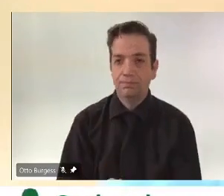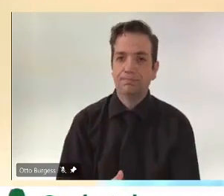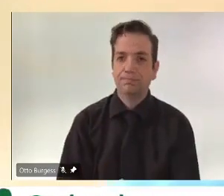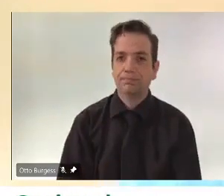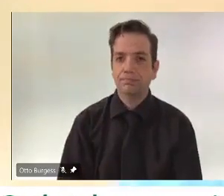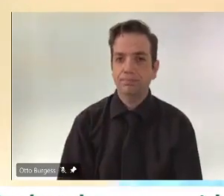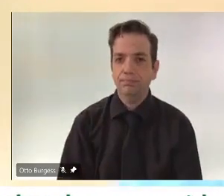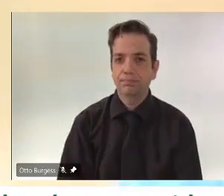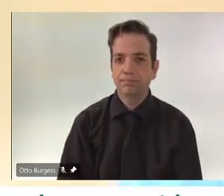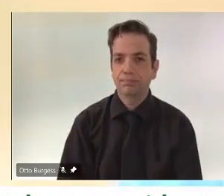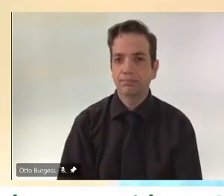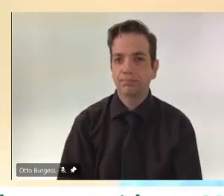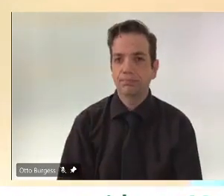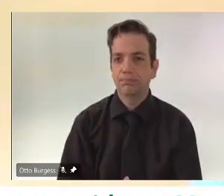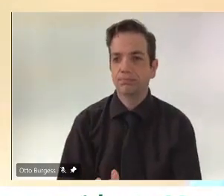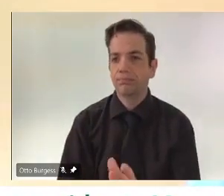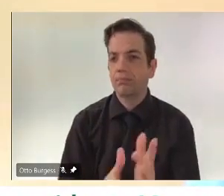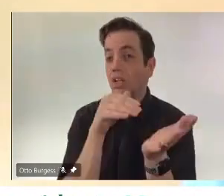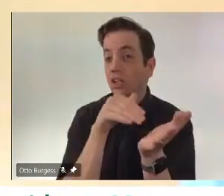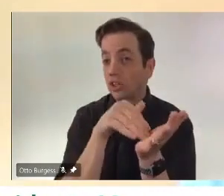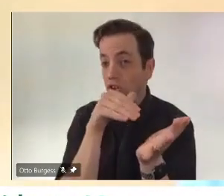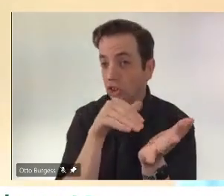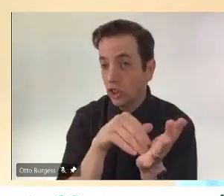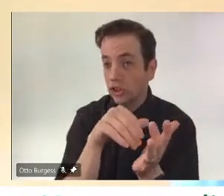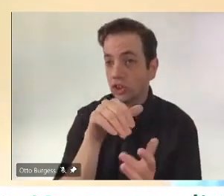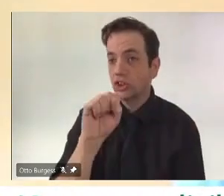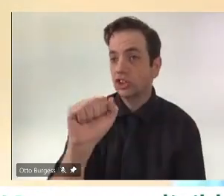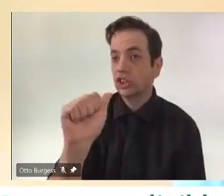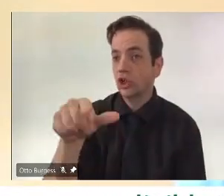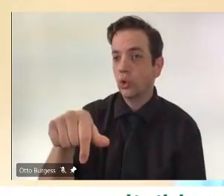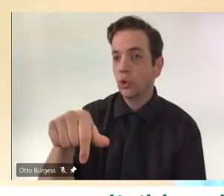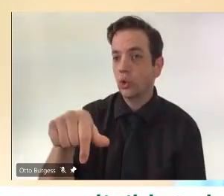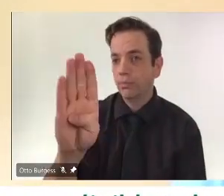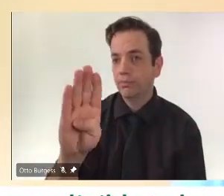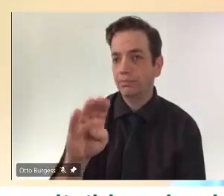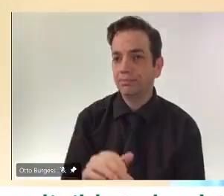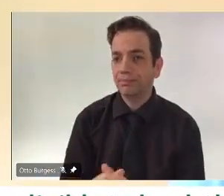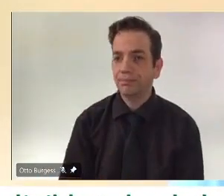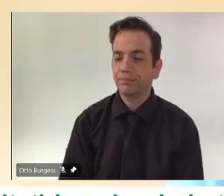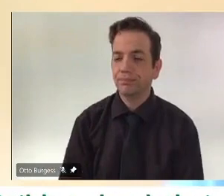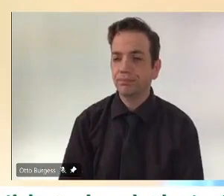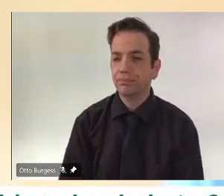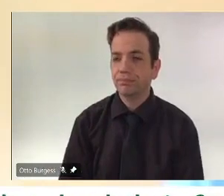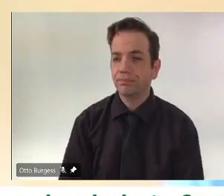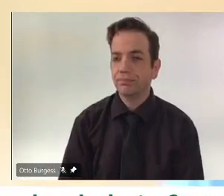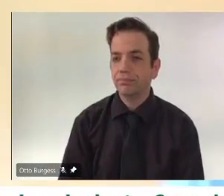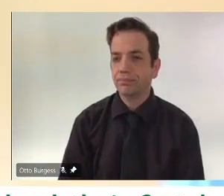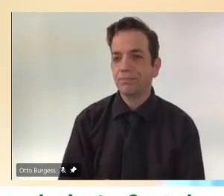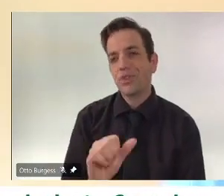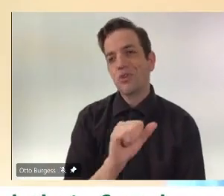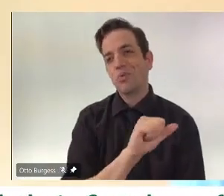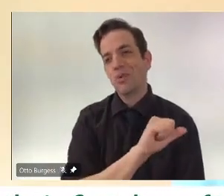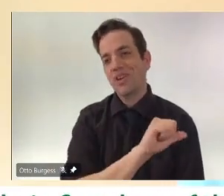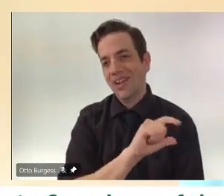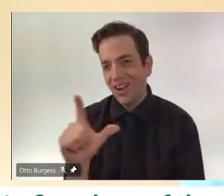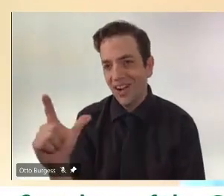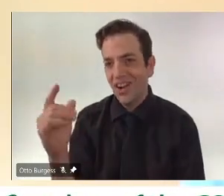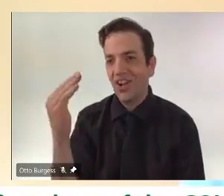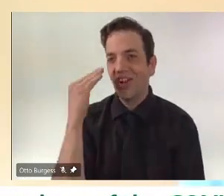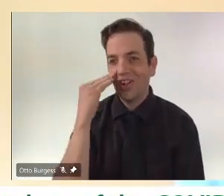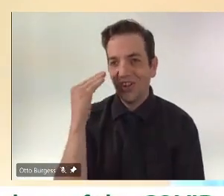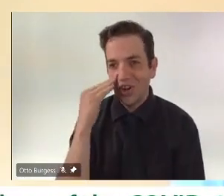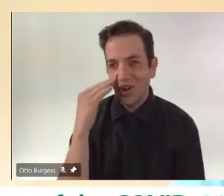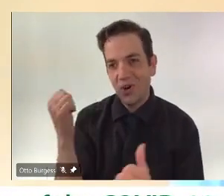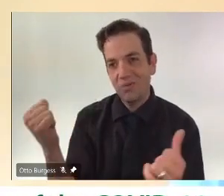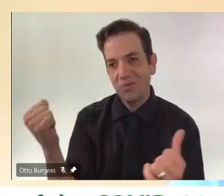Hi. So, you know, I think we've all become really well-versed on how to navigate what we are able to